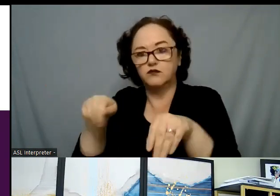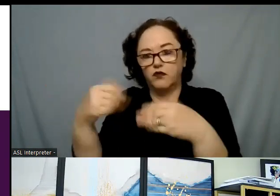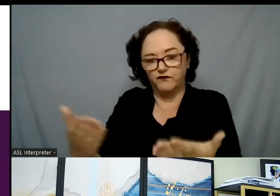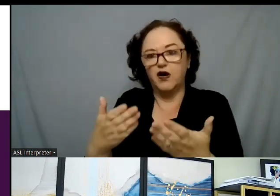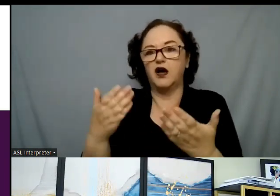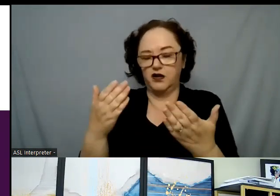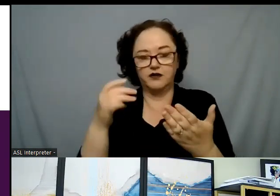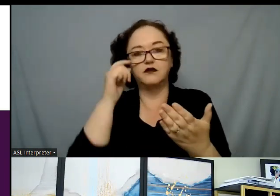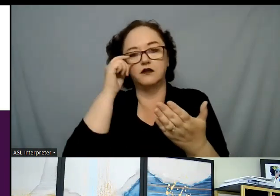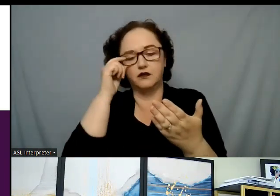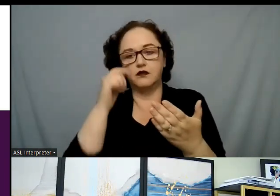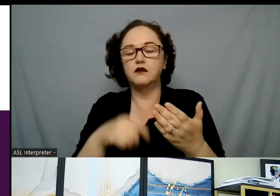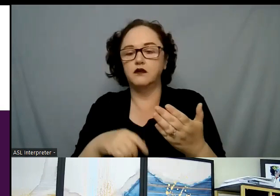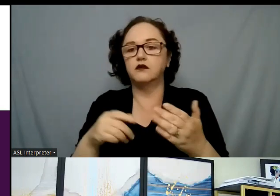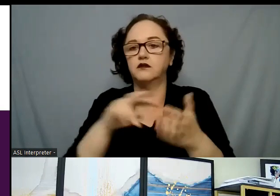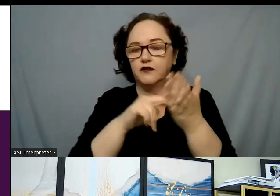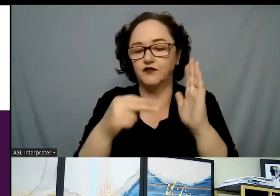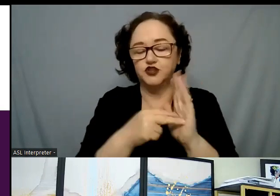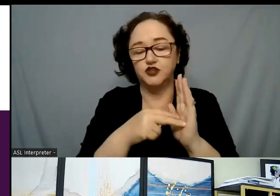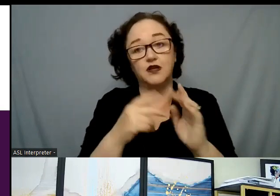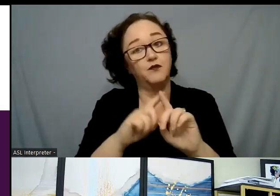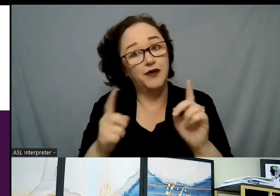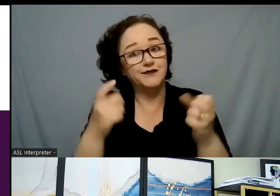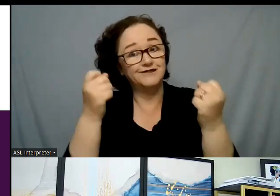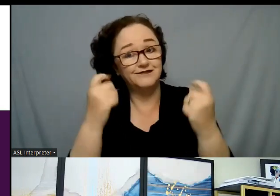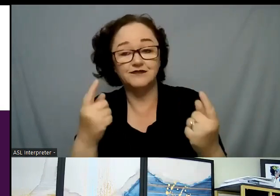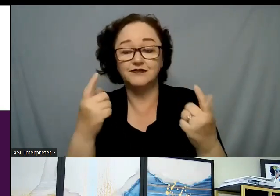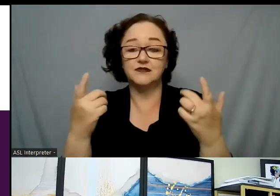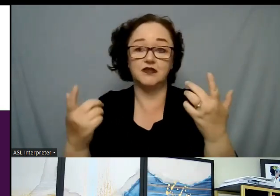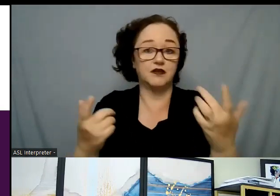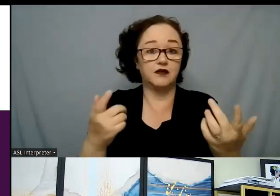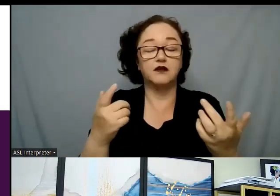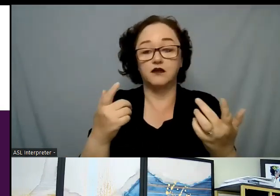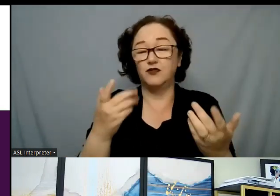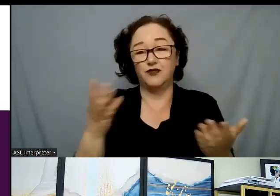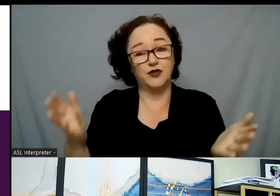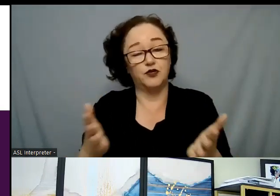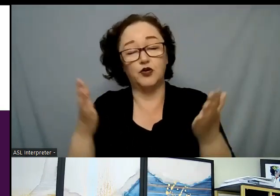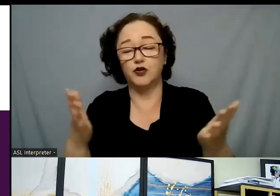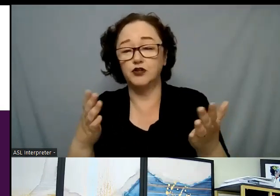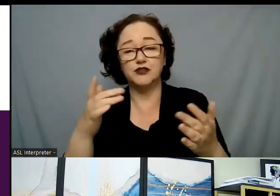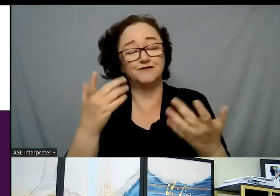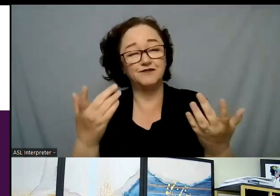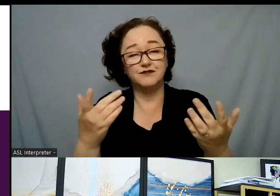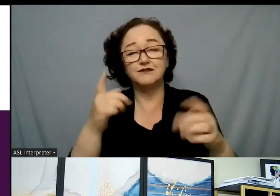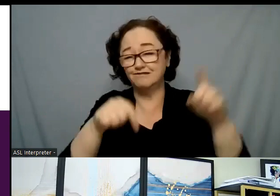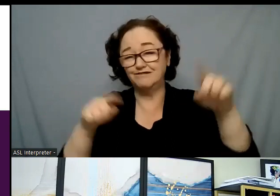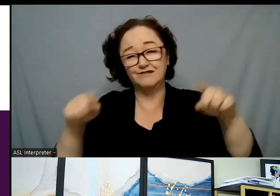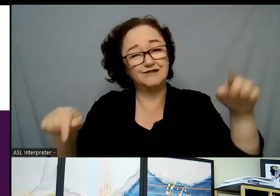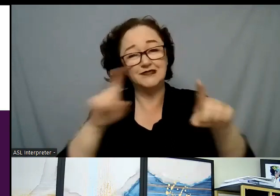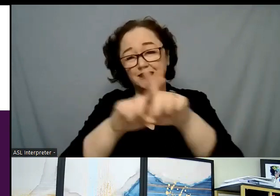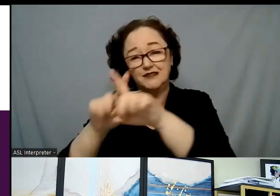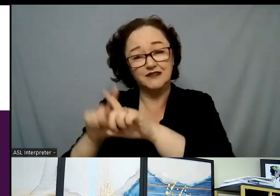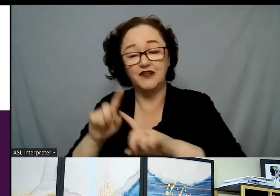lay leaders, parents even, we want to encourage you to know that it's always important to understand